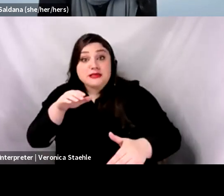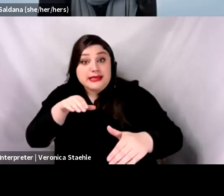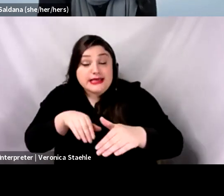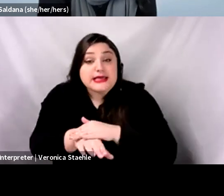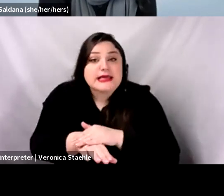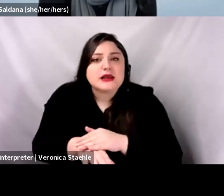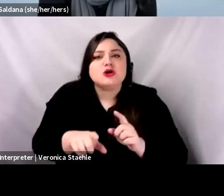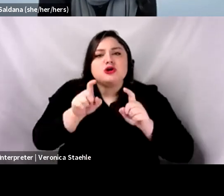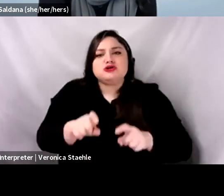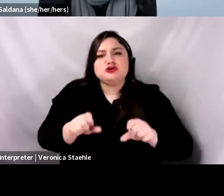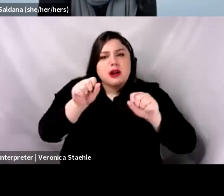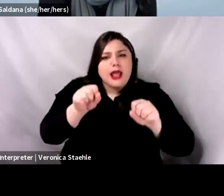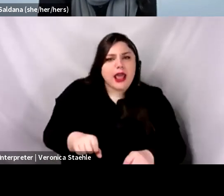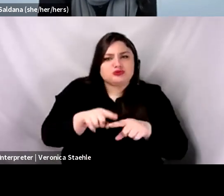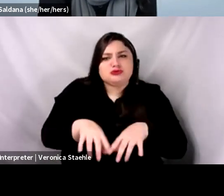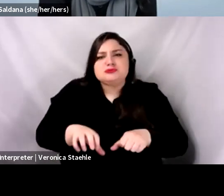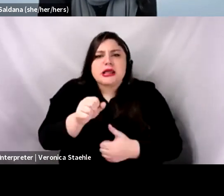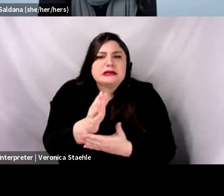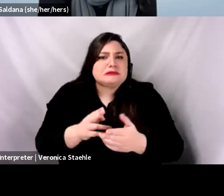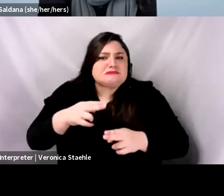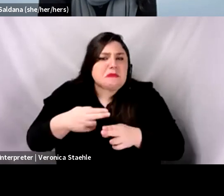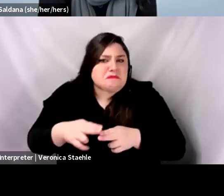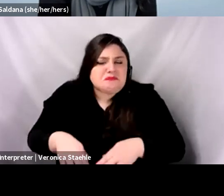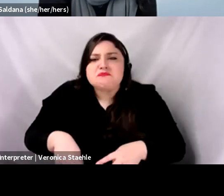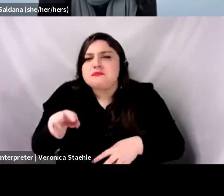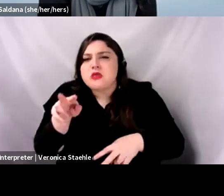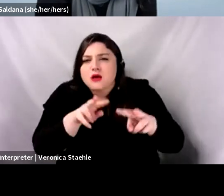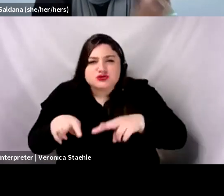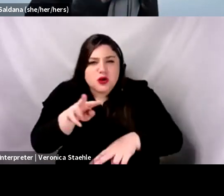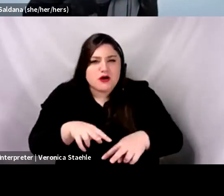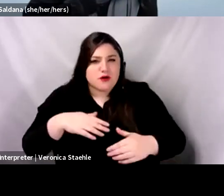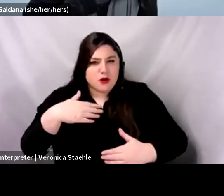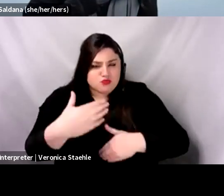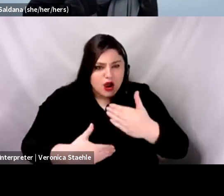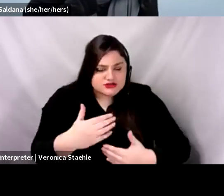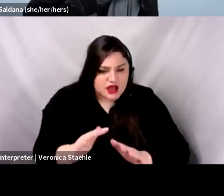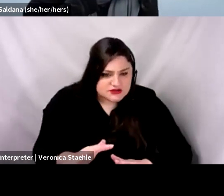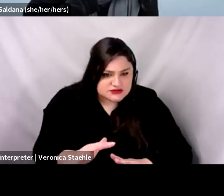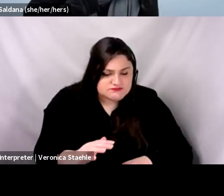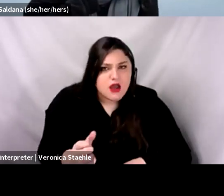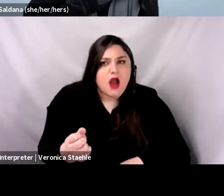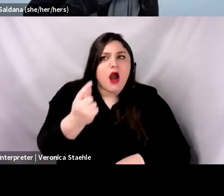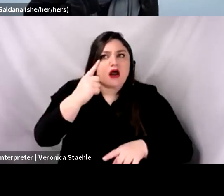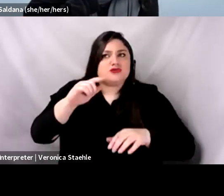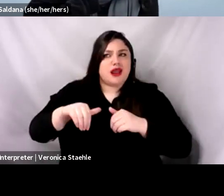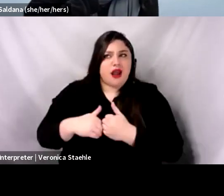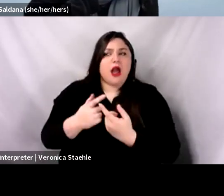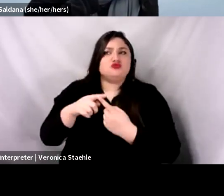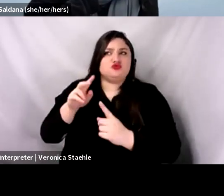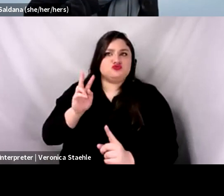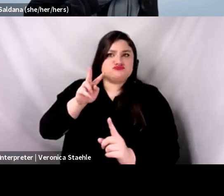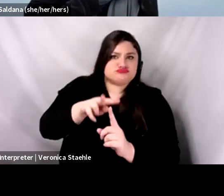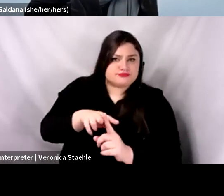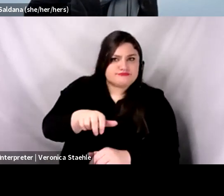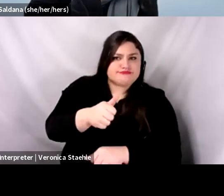time studying the process, you know, understand how they're supposed to implement it. And then basically just pick the ball up and,